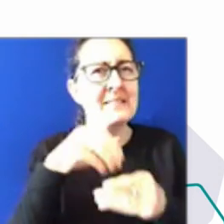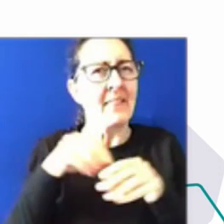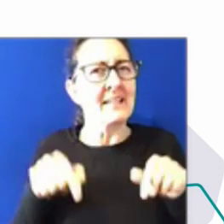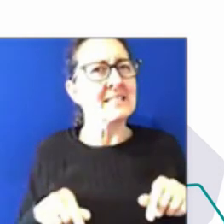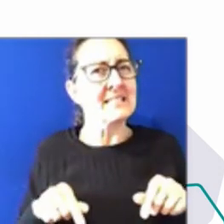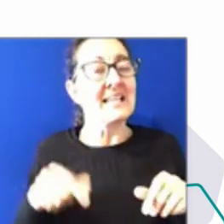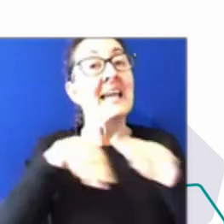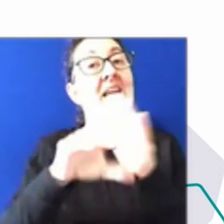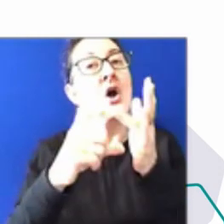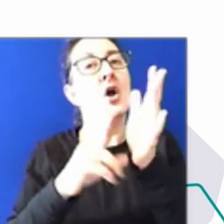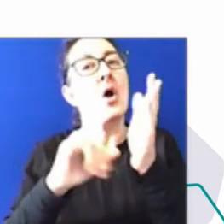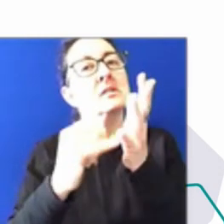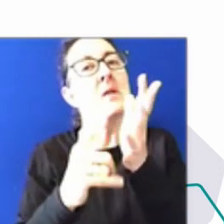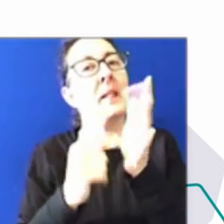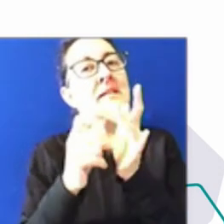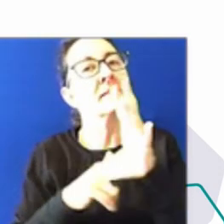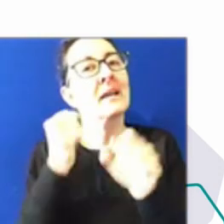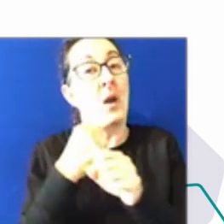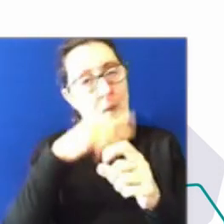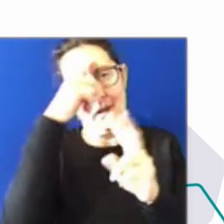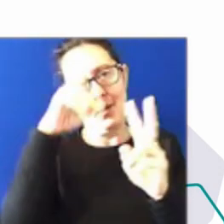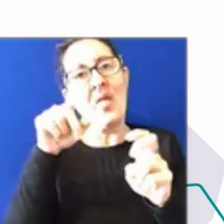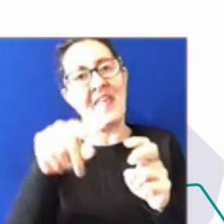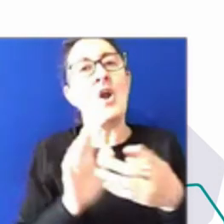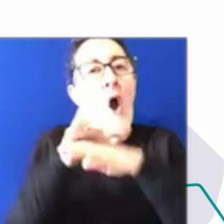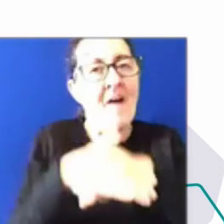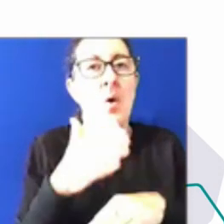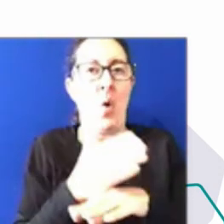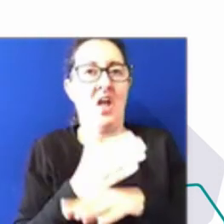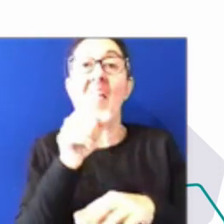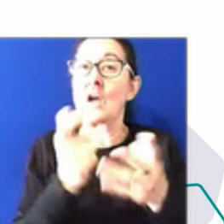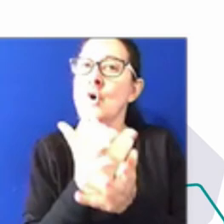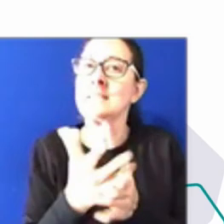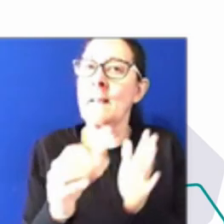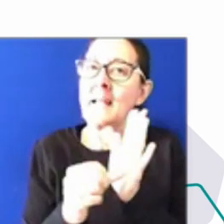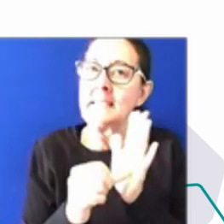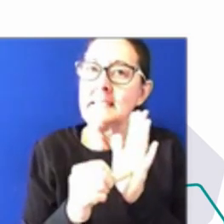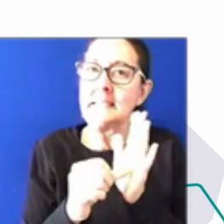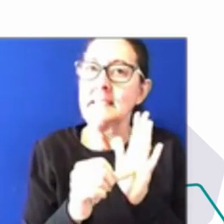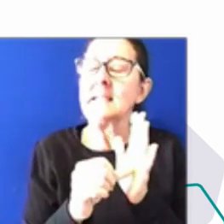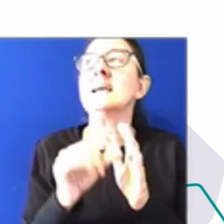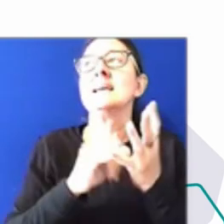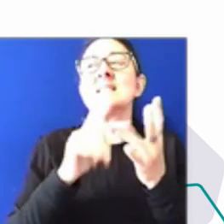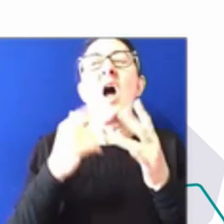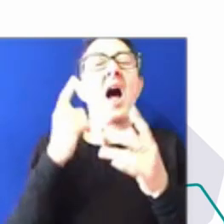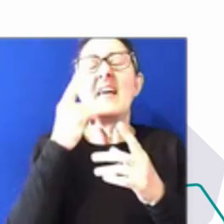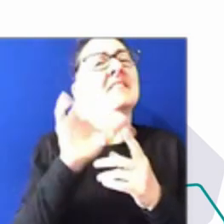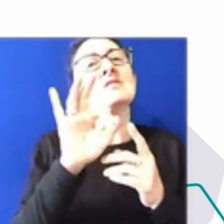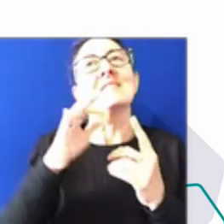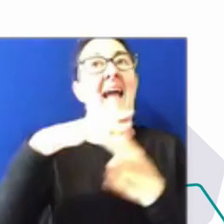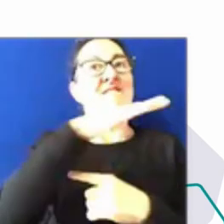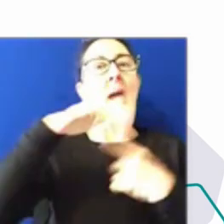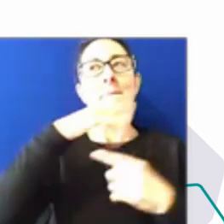call that overwork and that costs money. Now, that's not the environment we're in, but I do think it still costs something. It